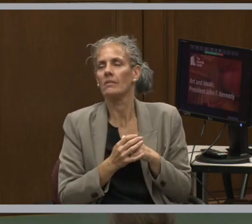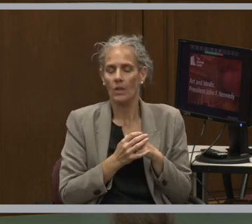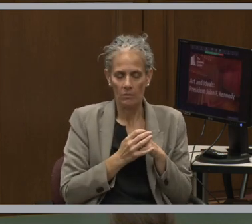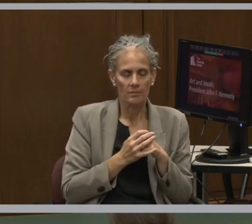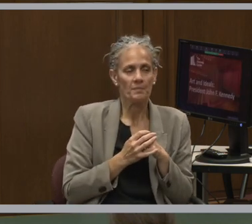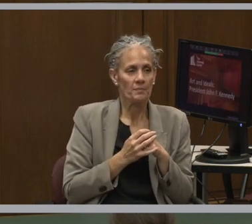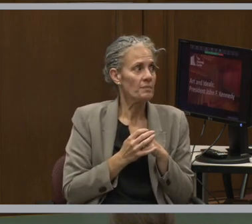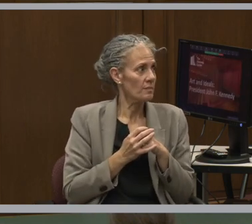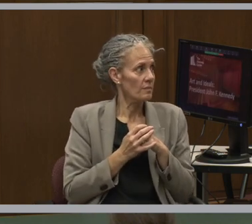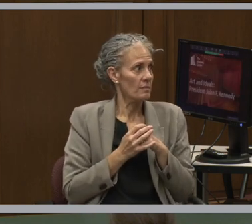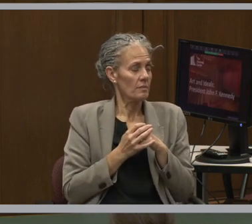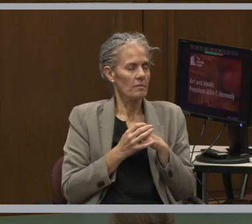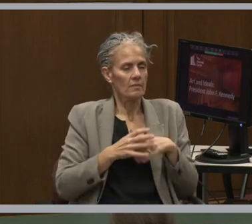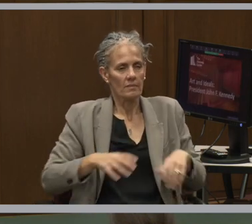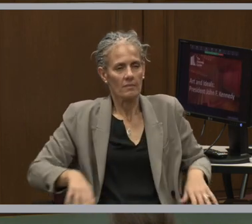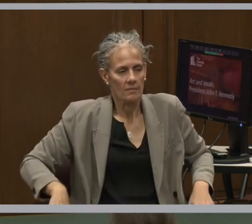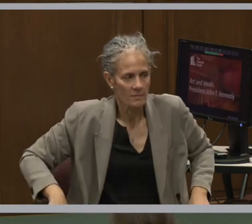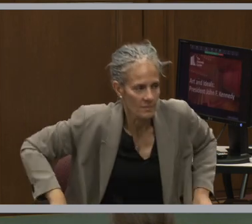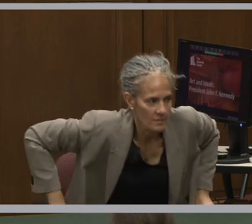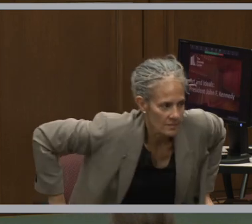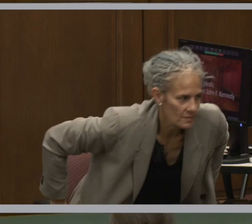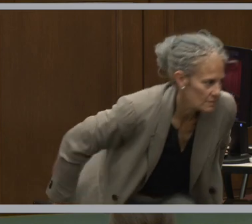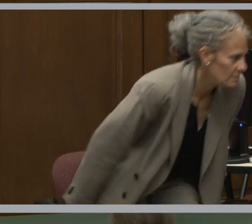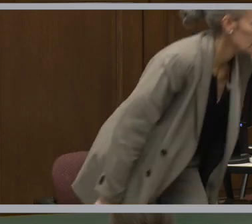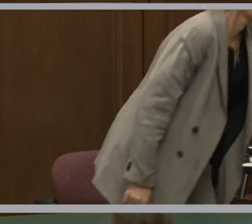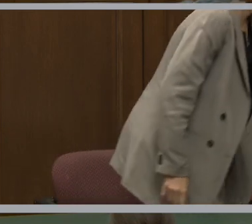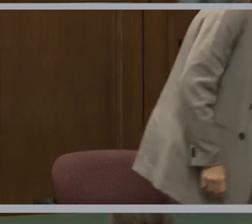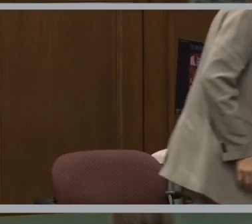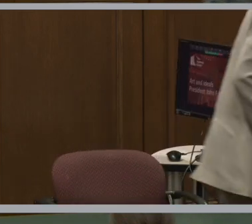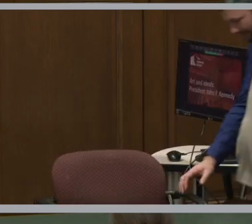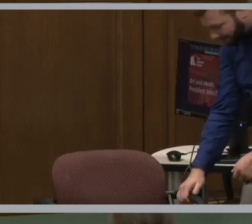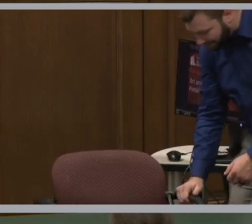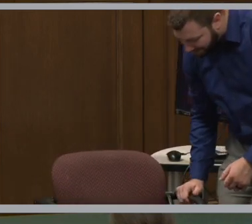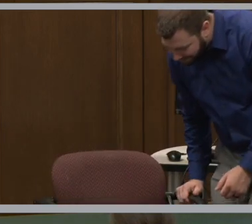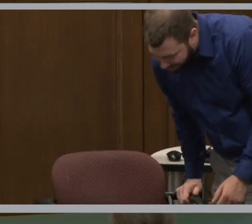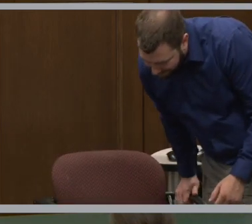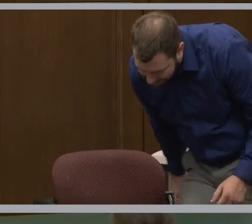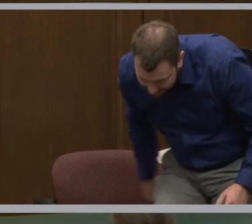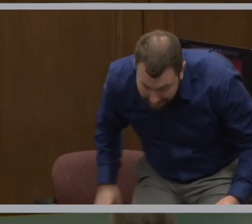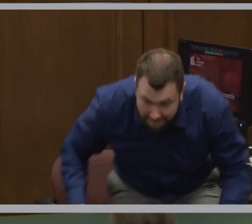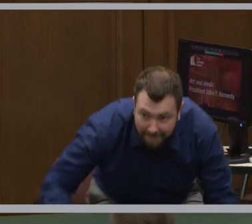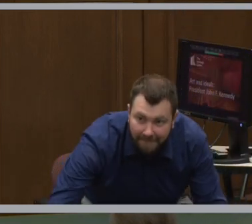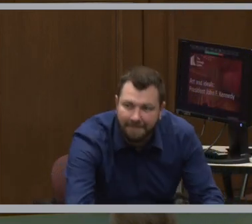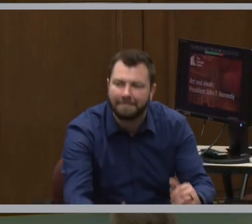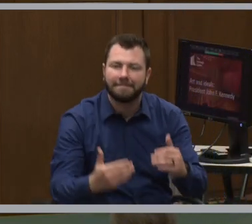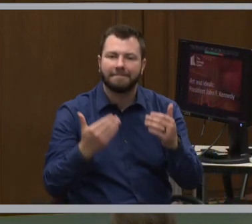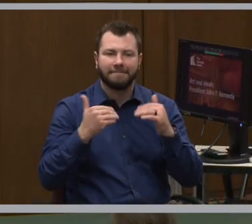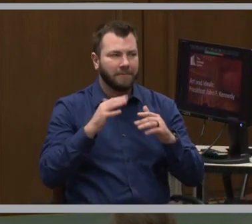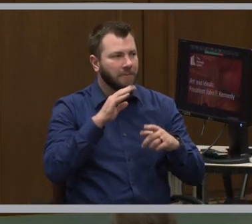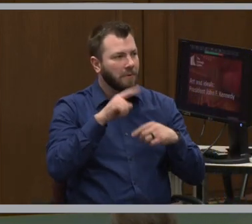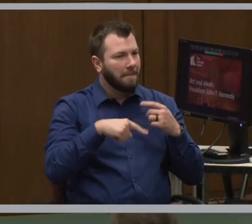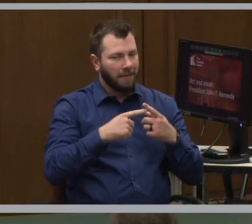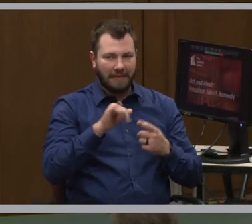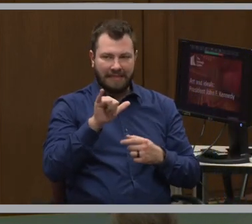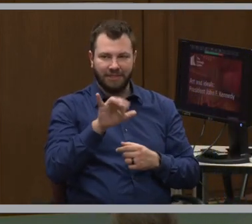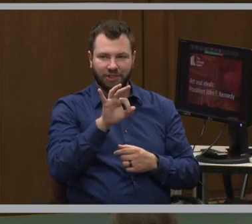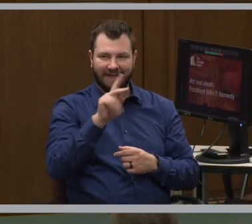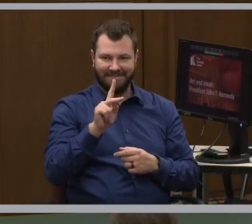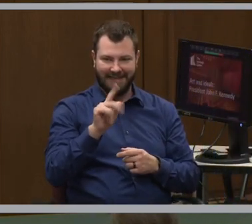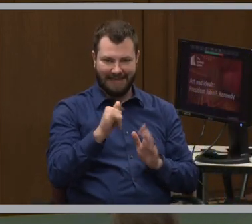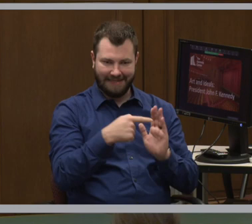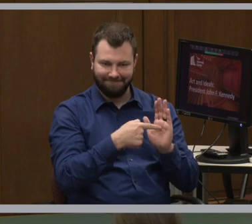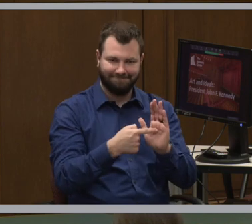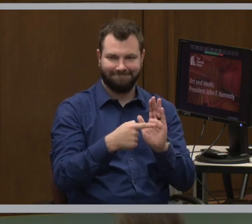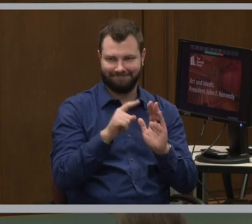So next, I am going to talk a little bit about the JFK exhibit. This